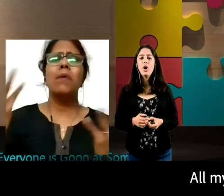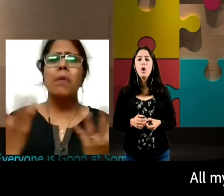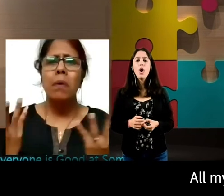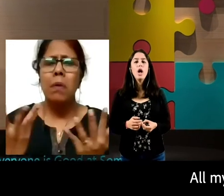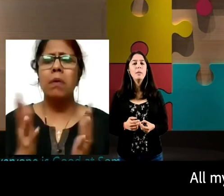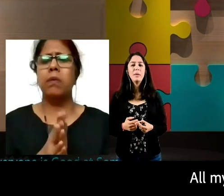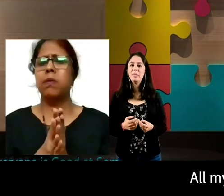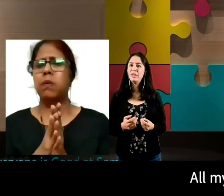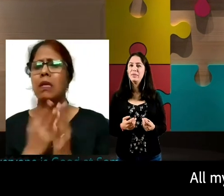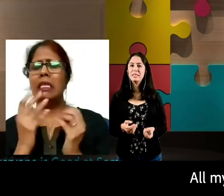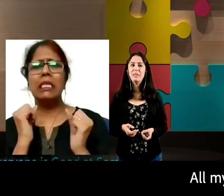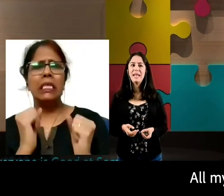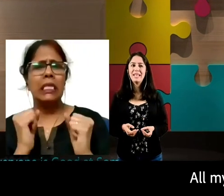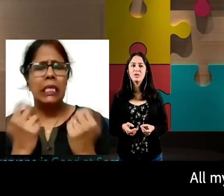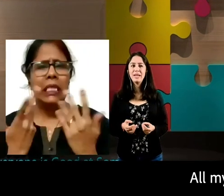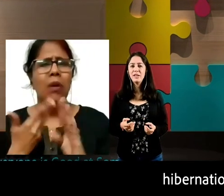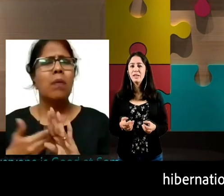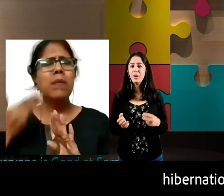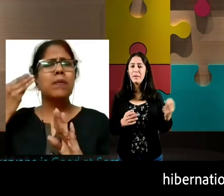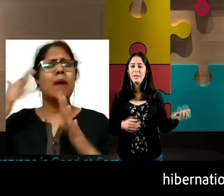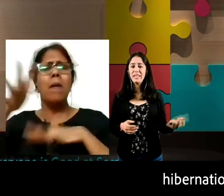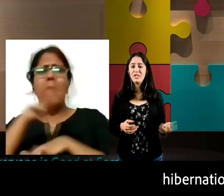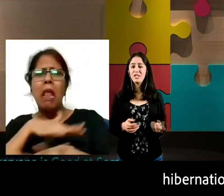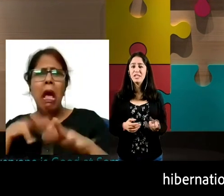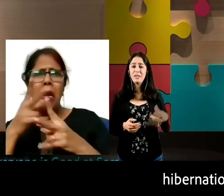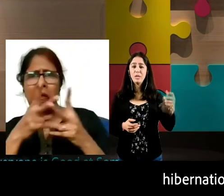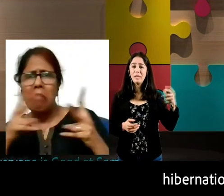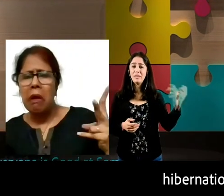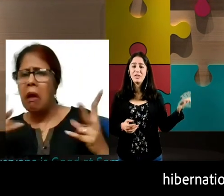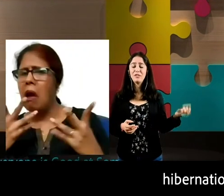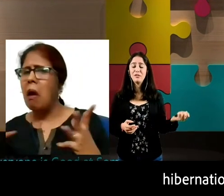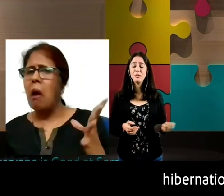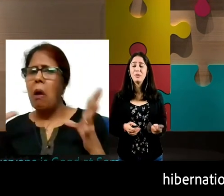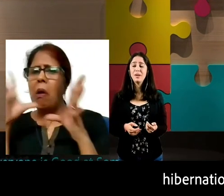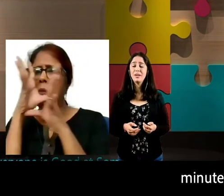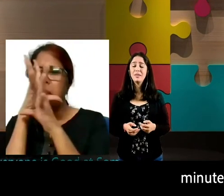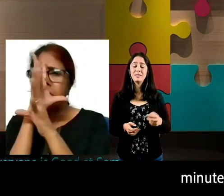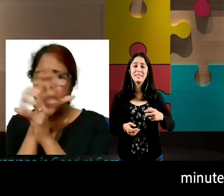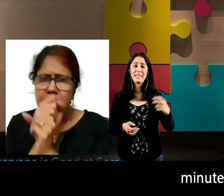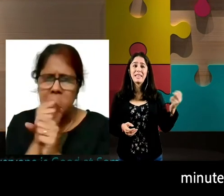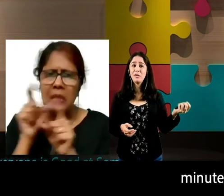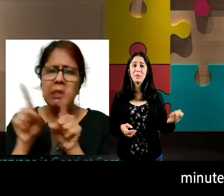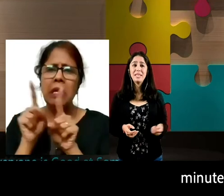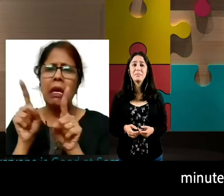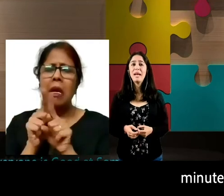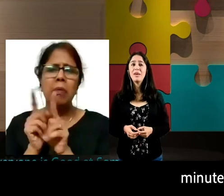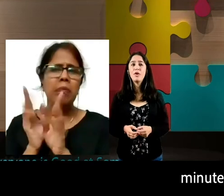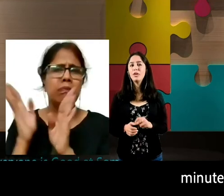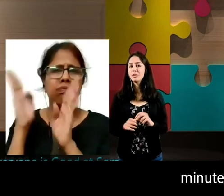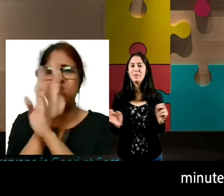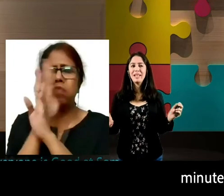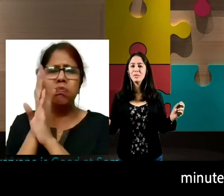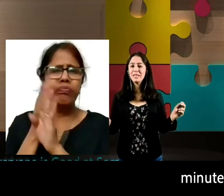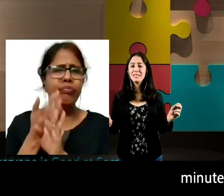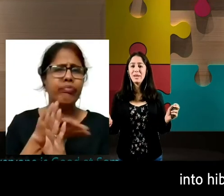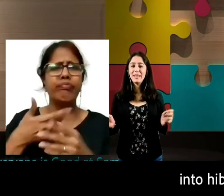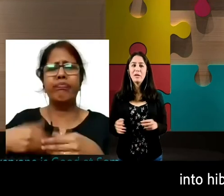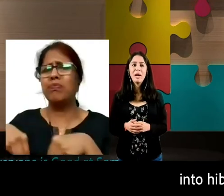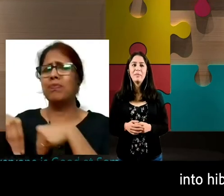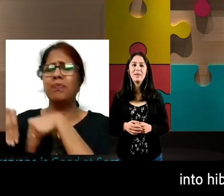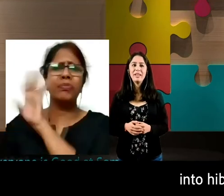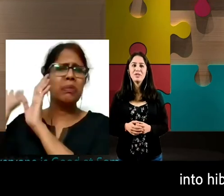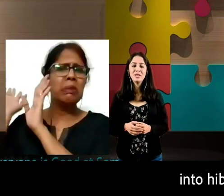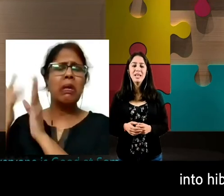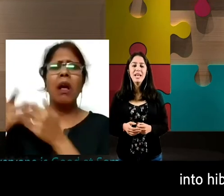All my previous plans went into hibernation, that what I mentioned a few minutes back. All those plans went into